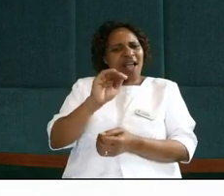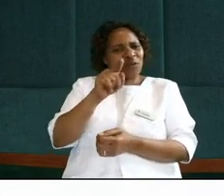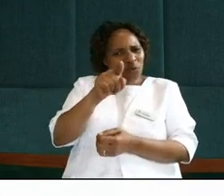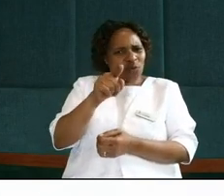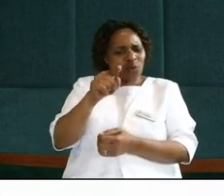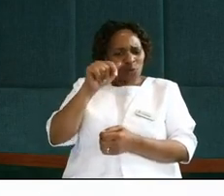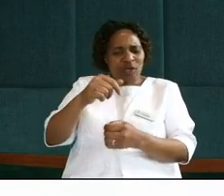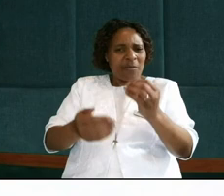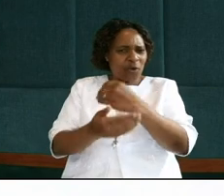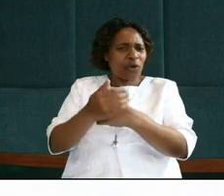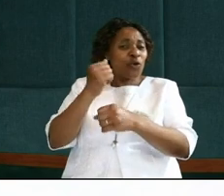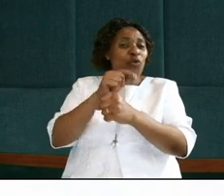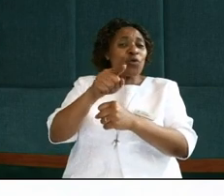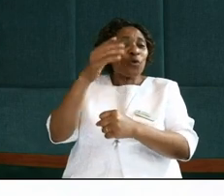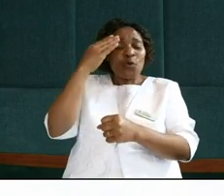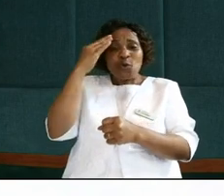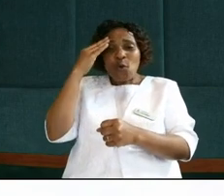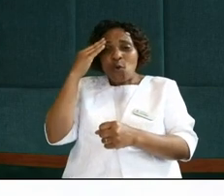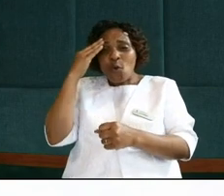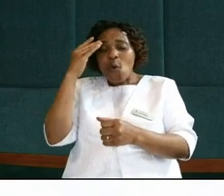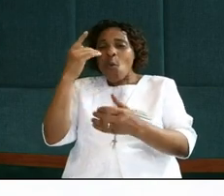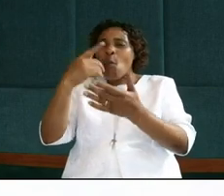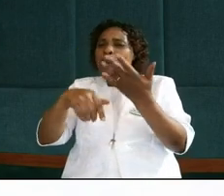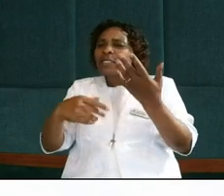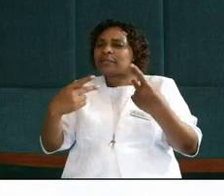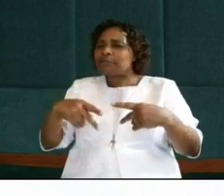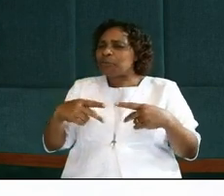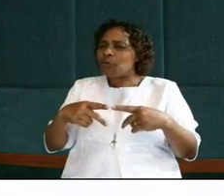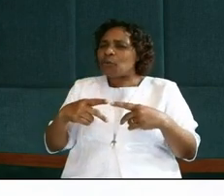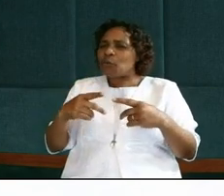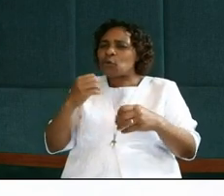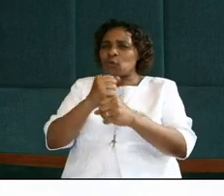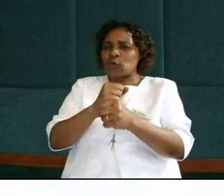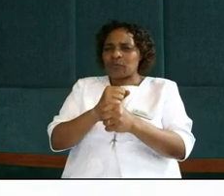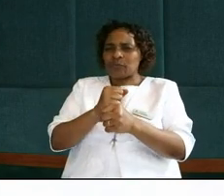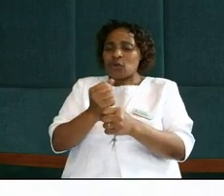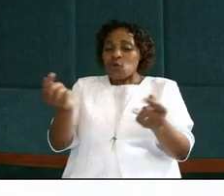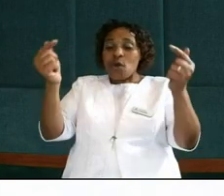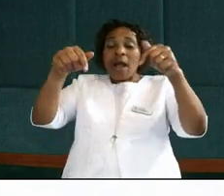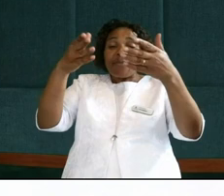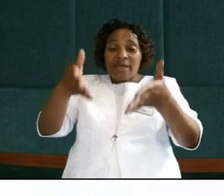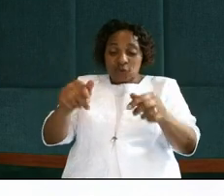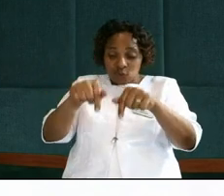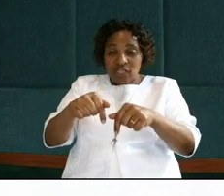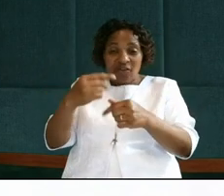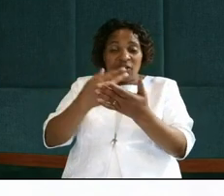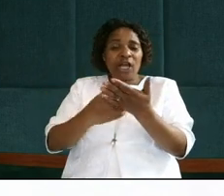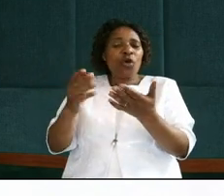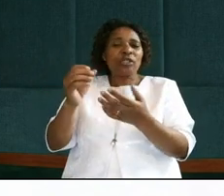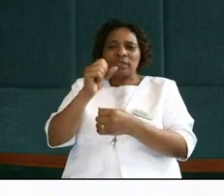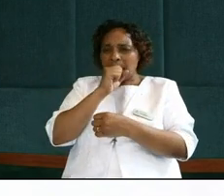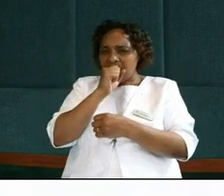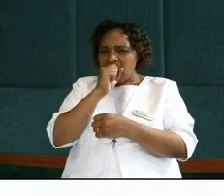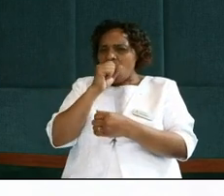do you know what hell it is in your life? As we came here today for this holy communion, do you know